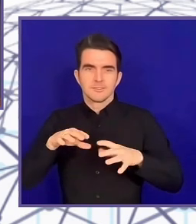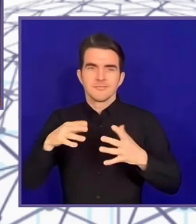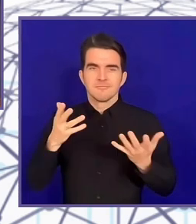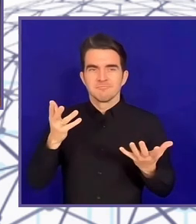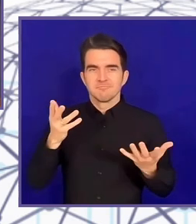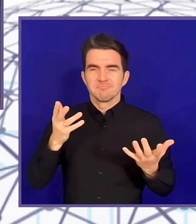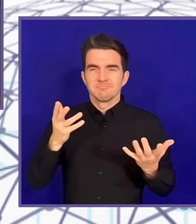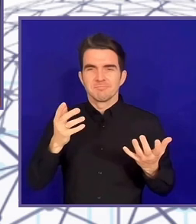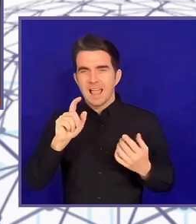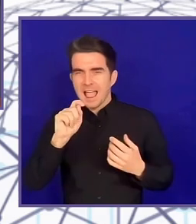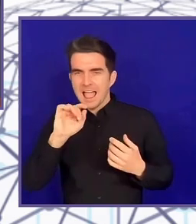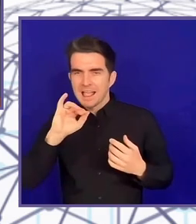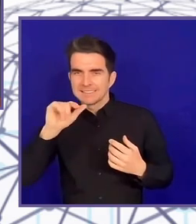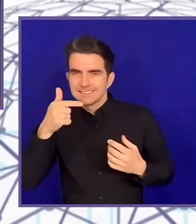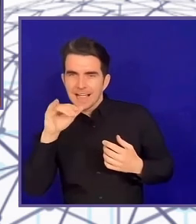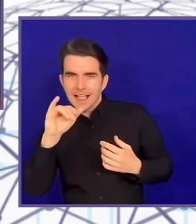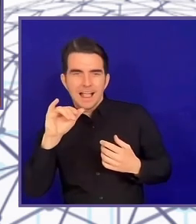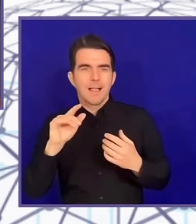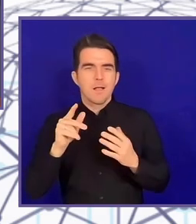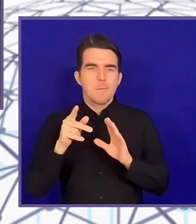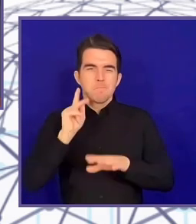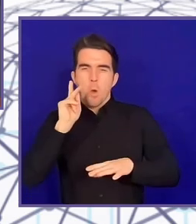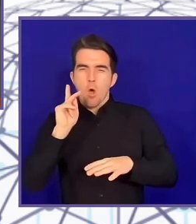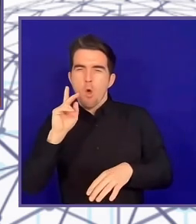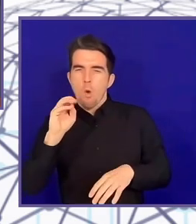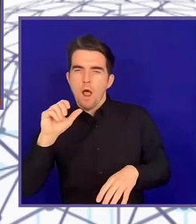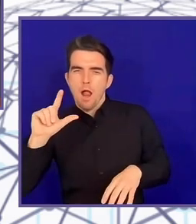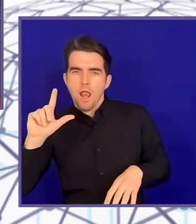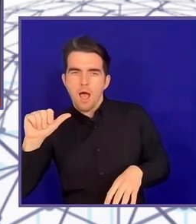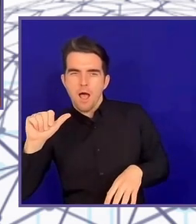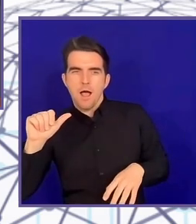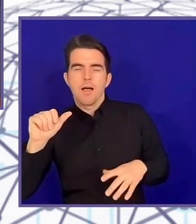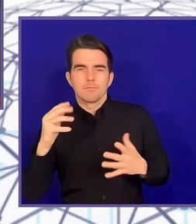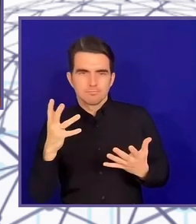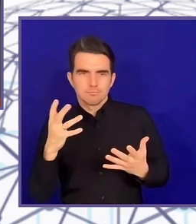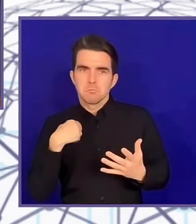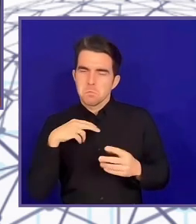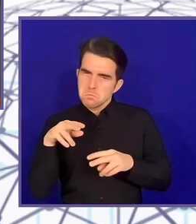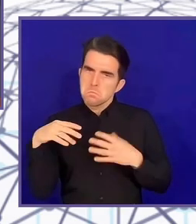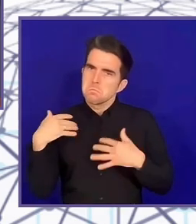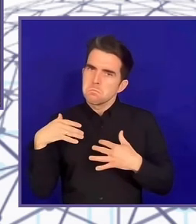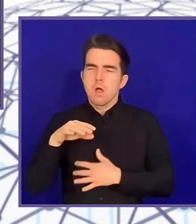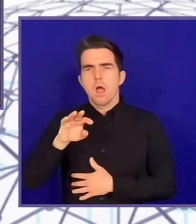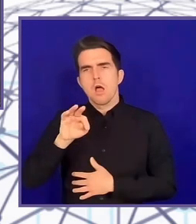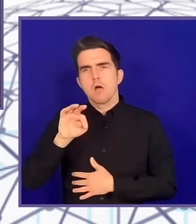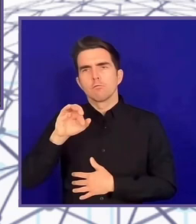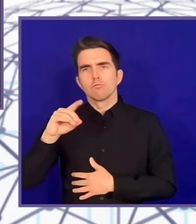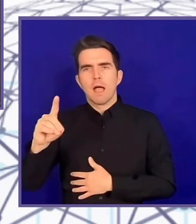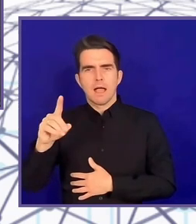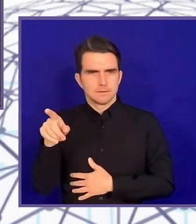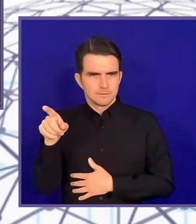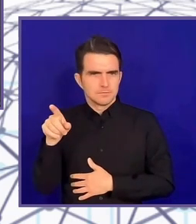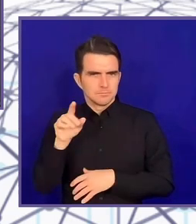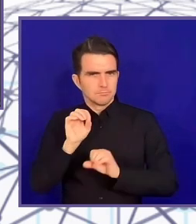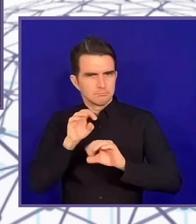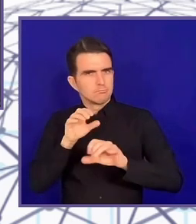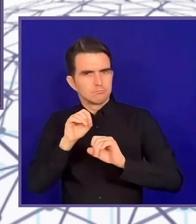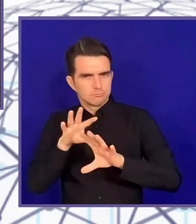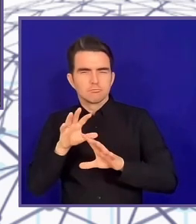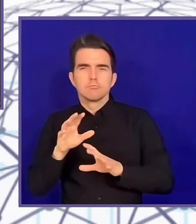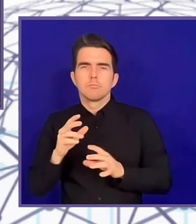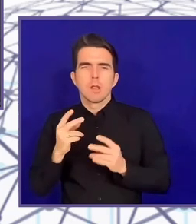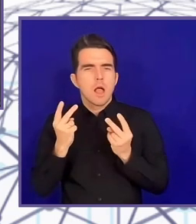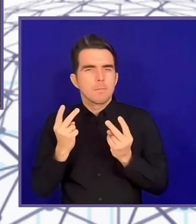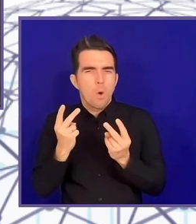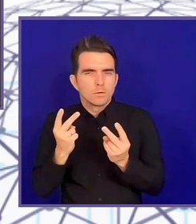depend on context in a way that some people are not including in that process. And I'll just mention one thing